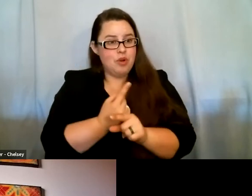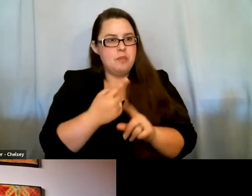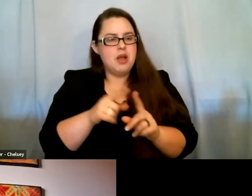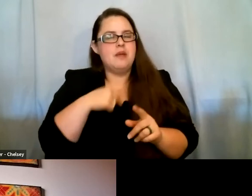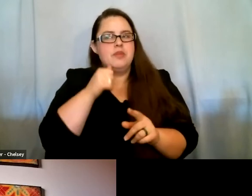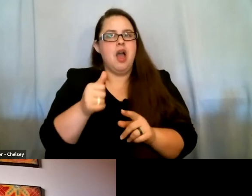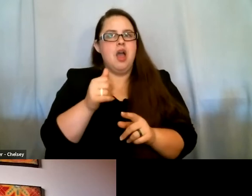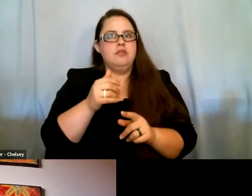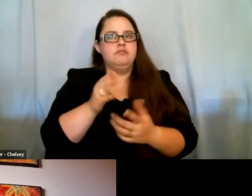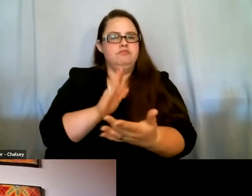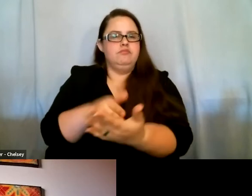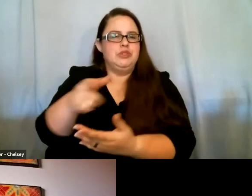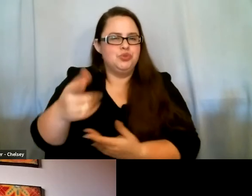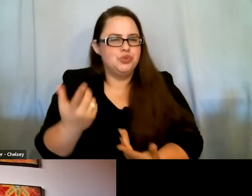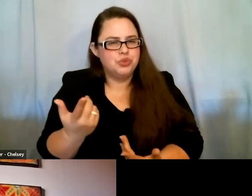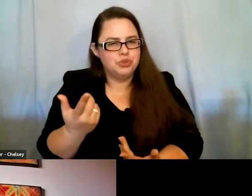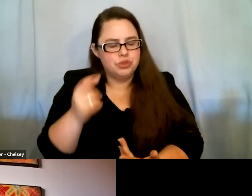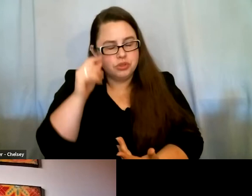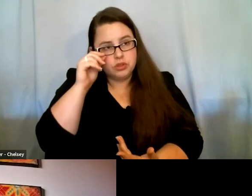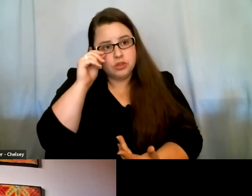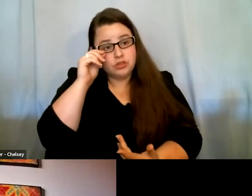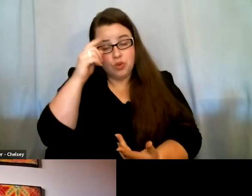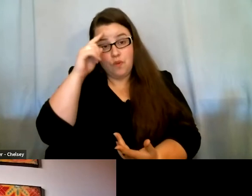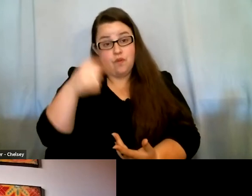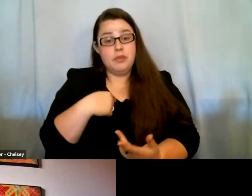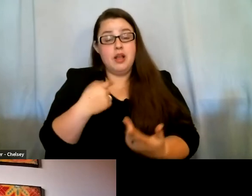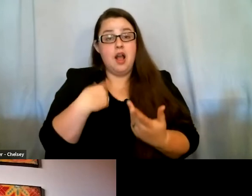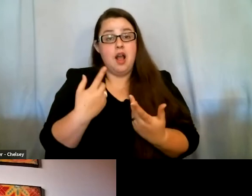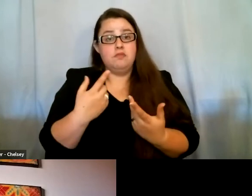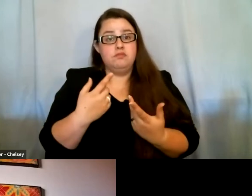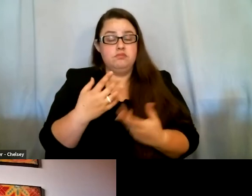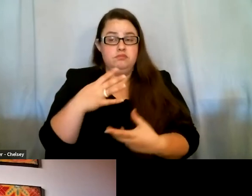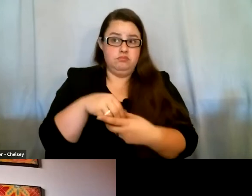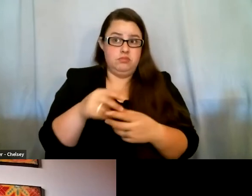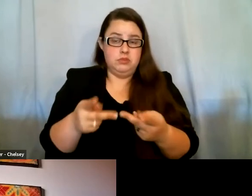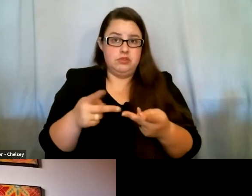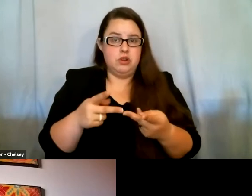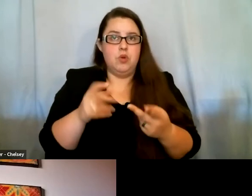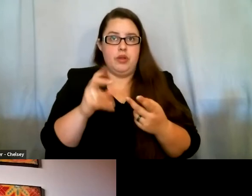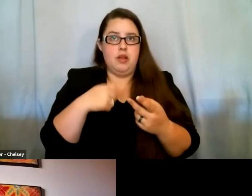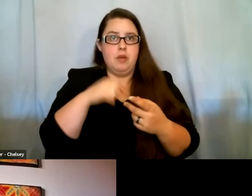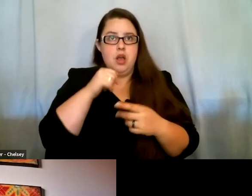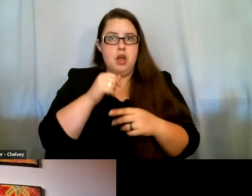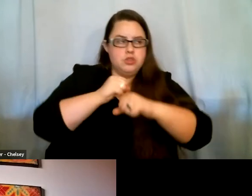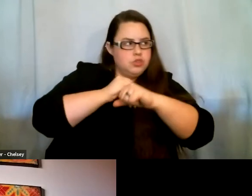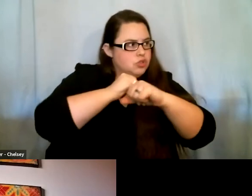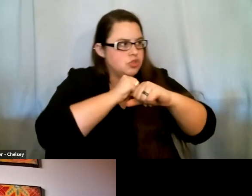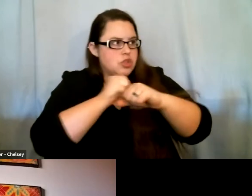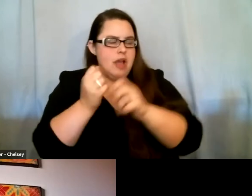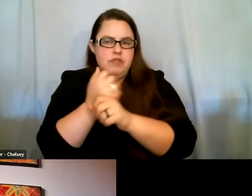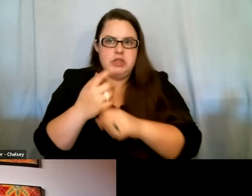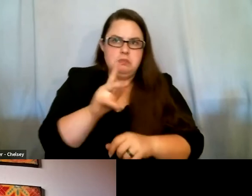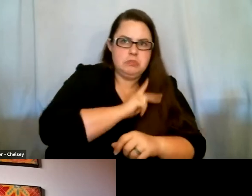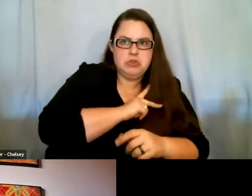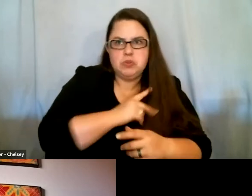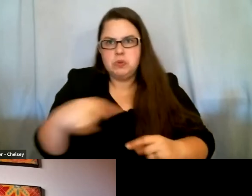against her, you know? So for me, you know, I also stepped into these positions like, all right, I'm going let my guard down and not take everything personal, you know?